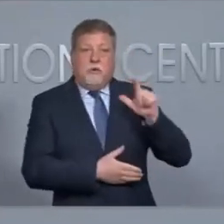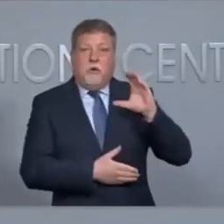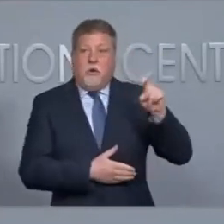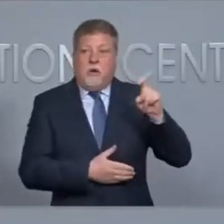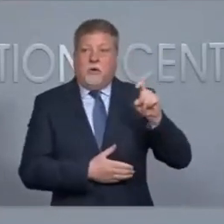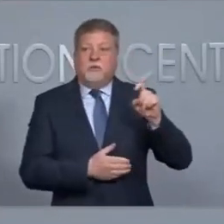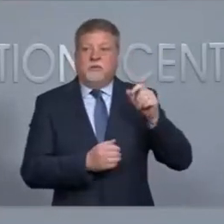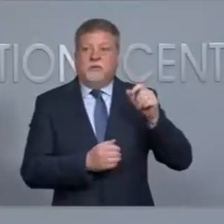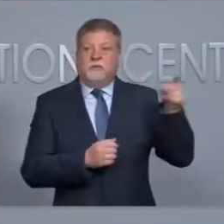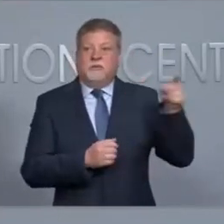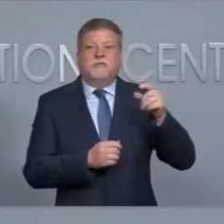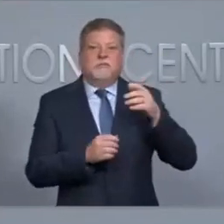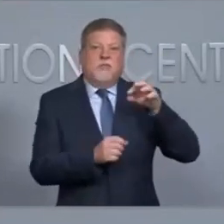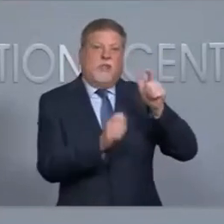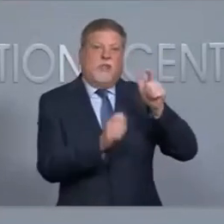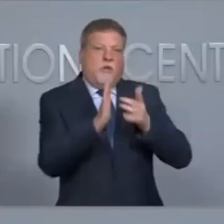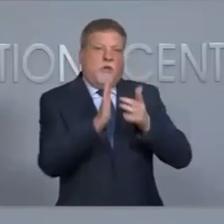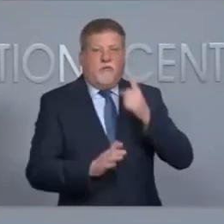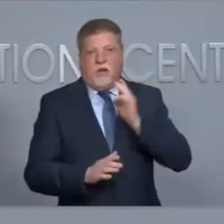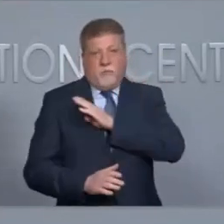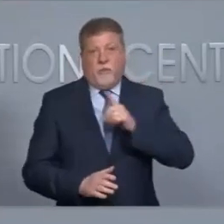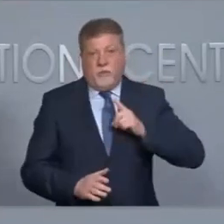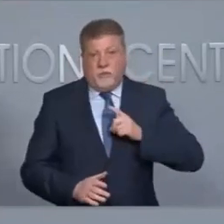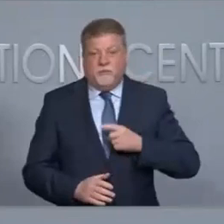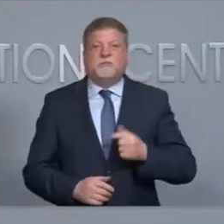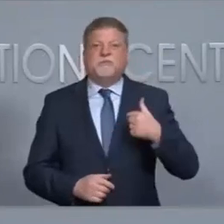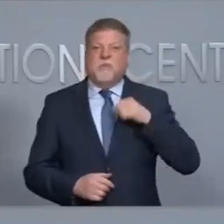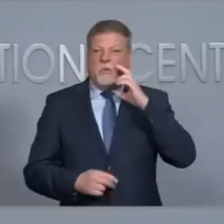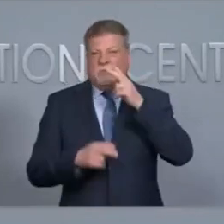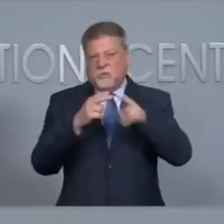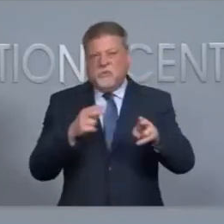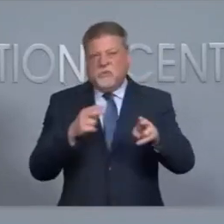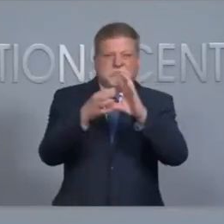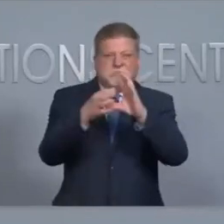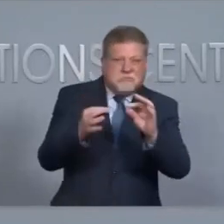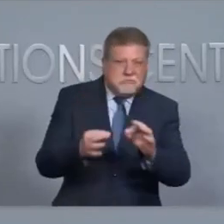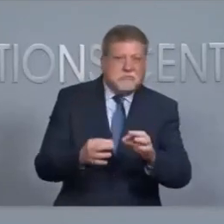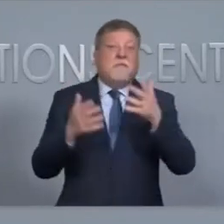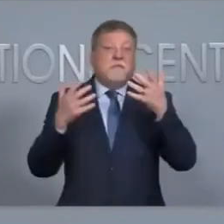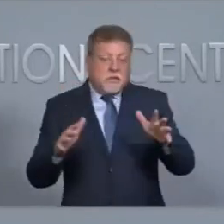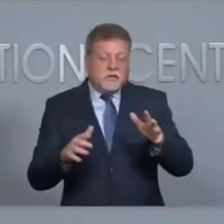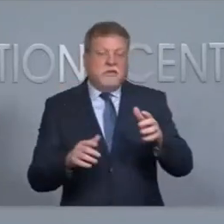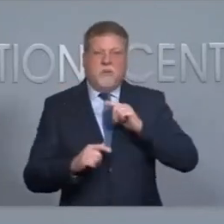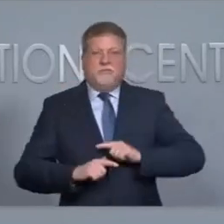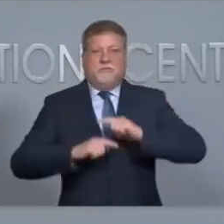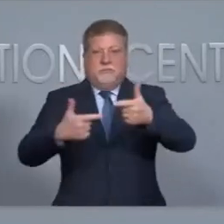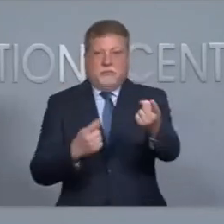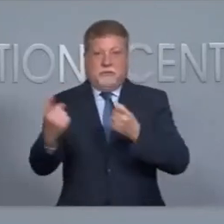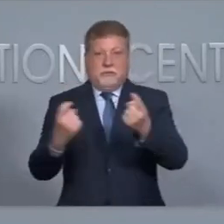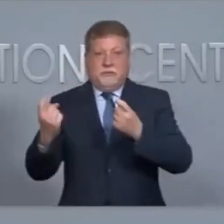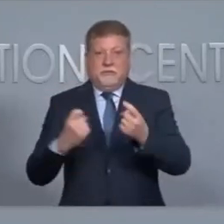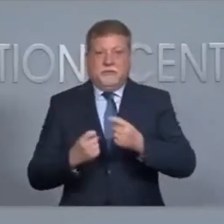I'm going to give some brief introductory remarks, and then we will take questions, both remotely and here in person.